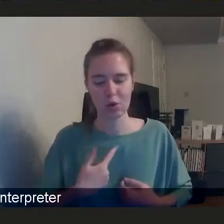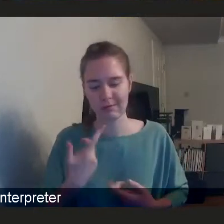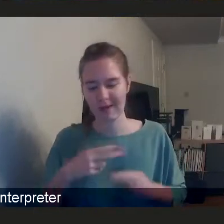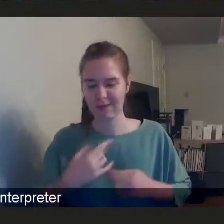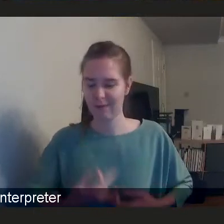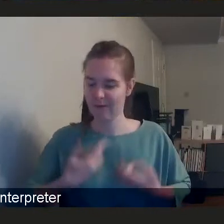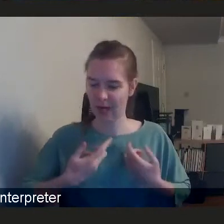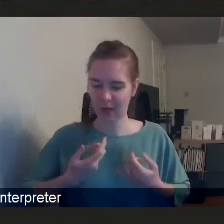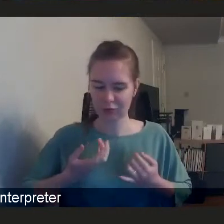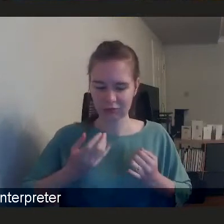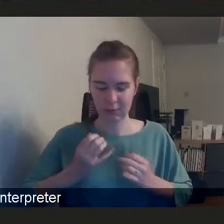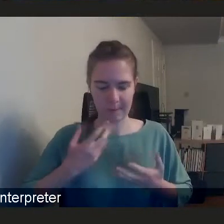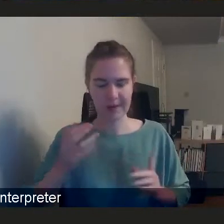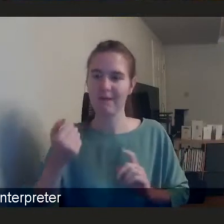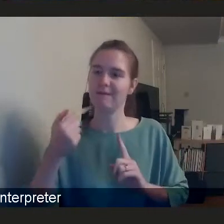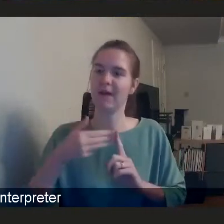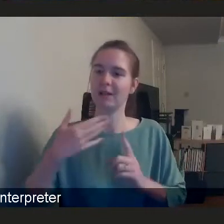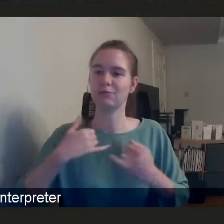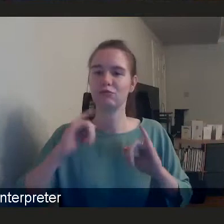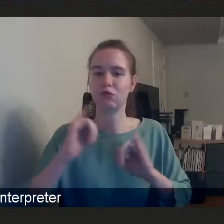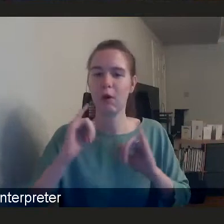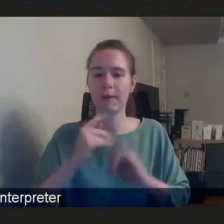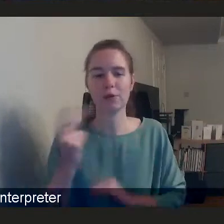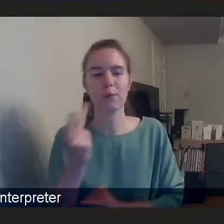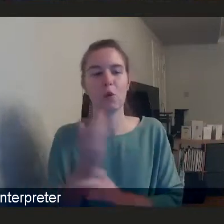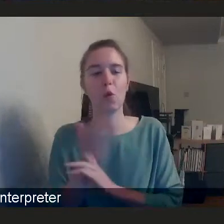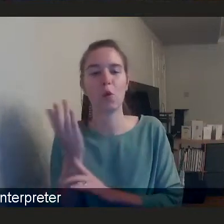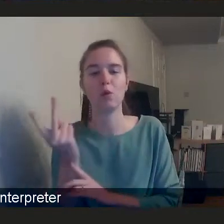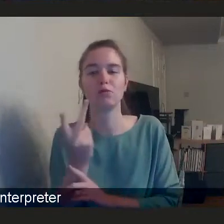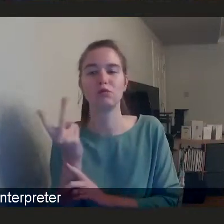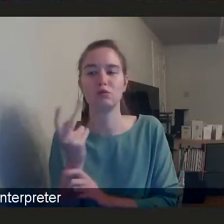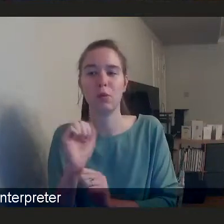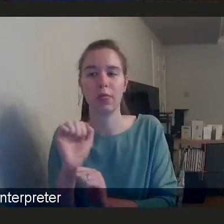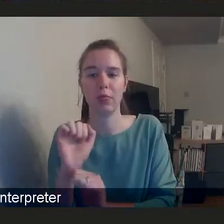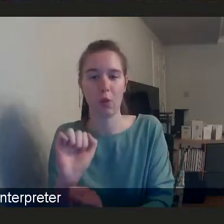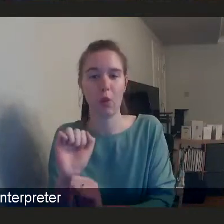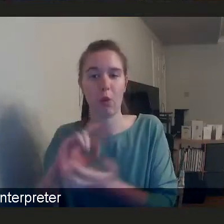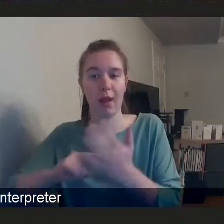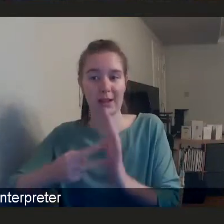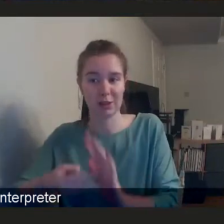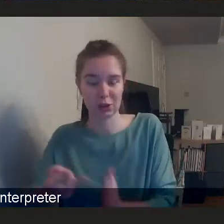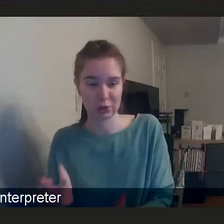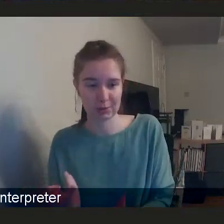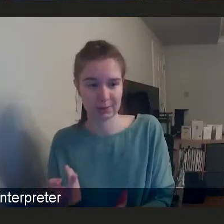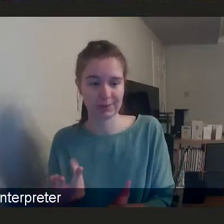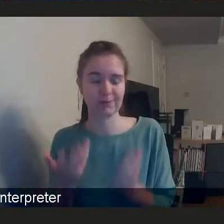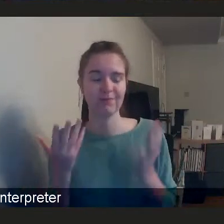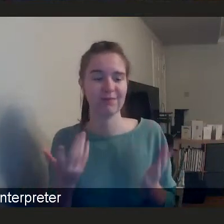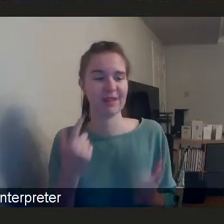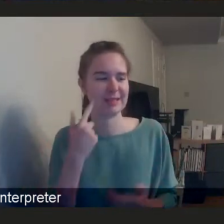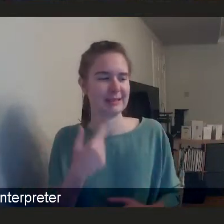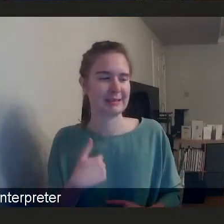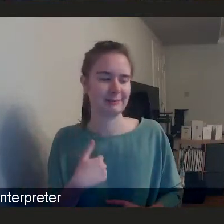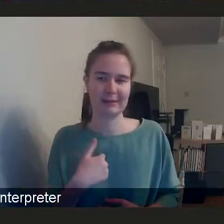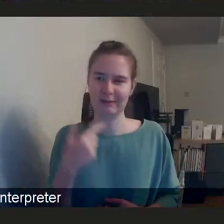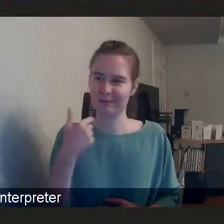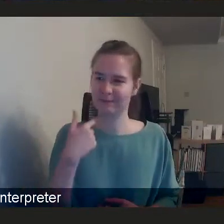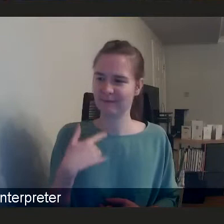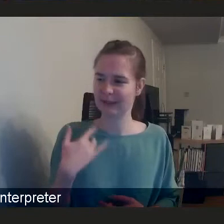of abuse to an organisation like yourself. So this seems a no-brainer to me.